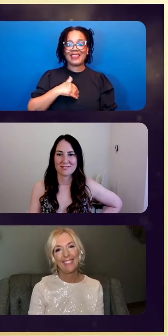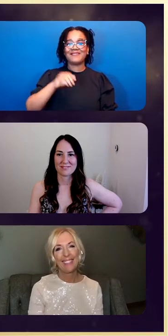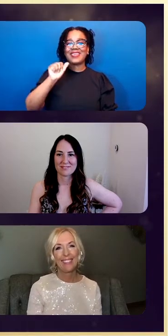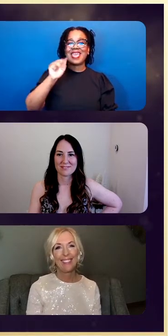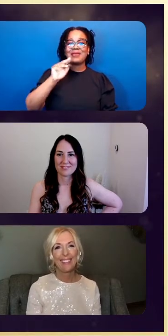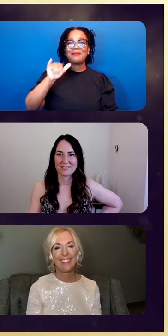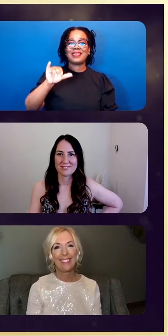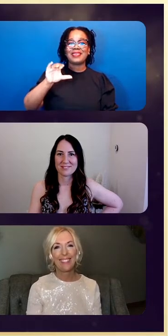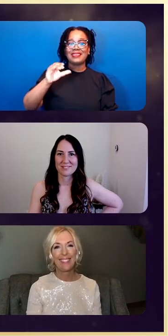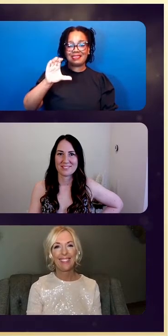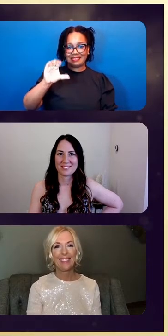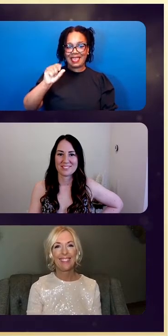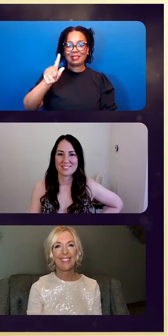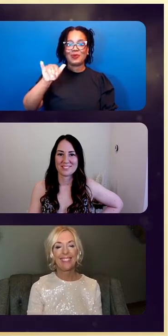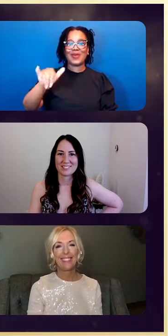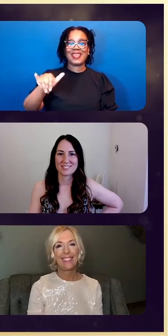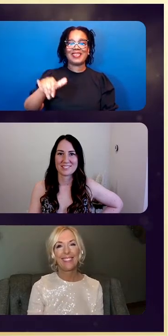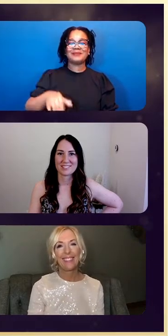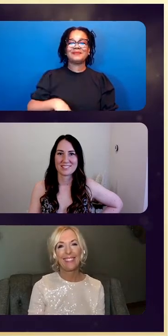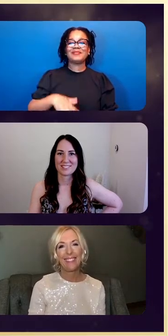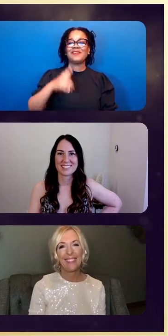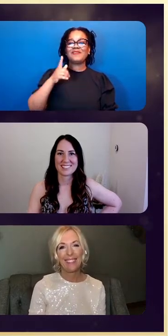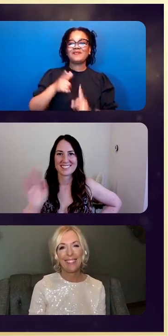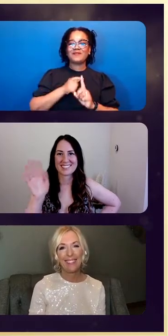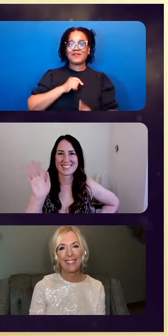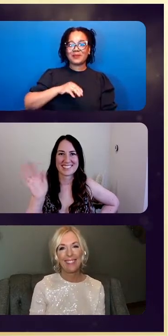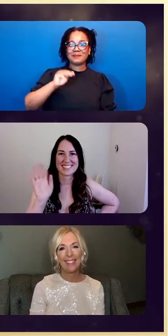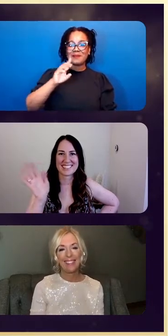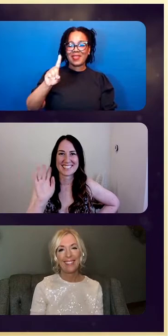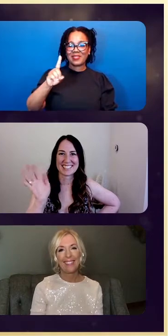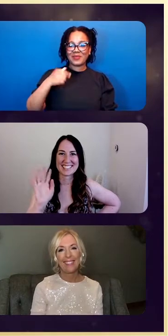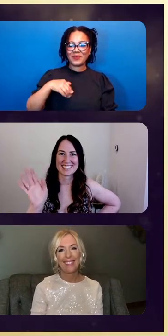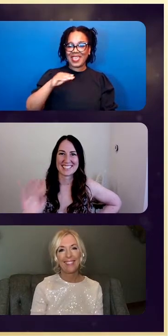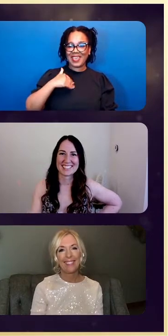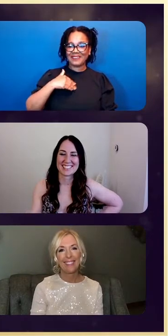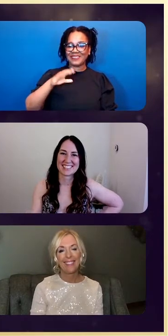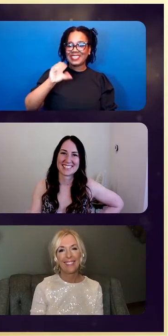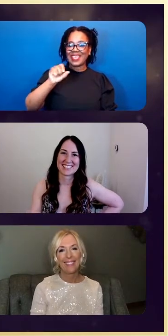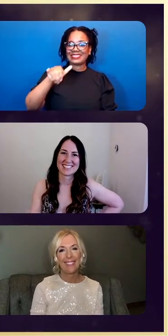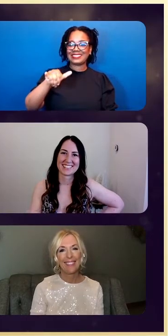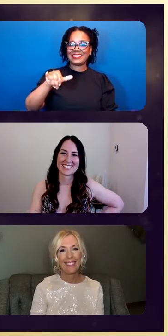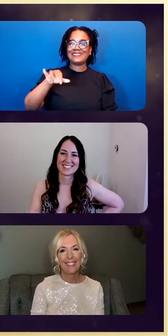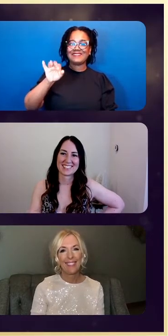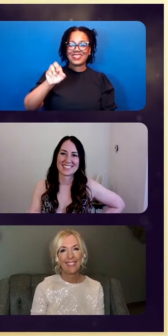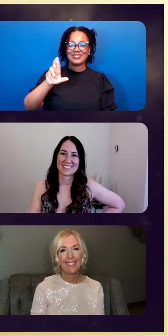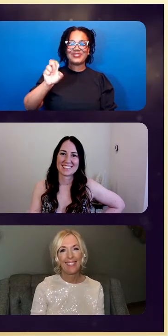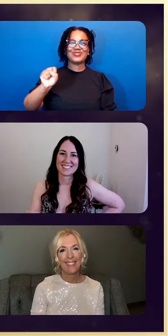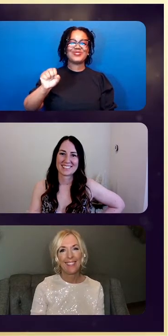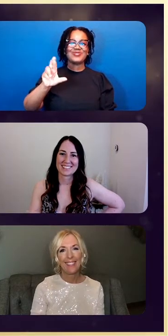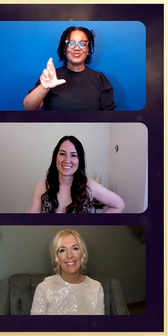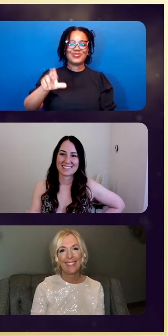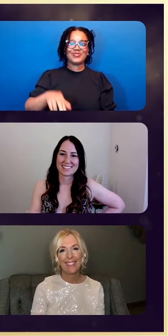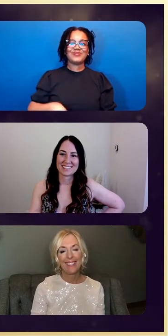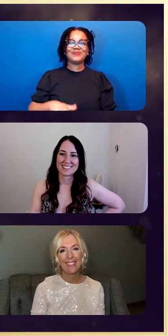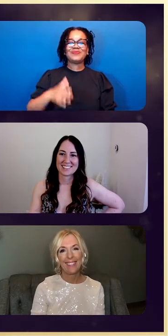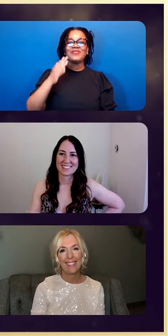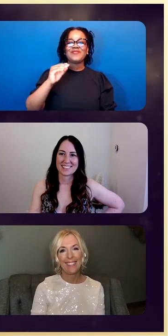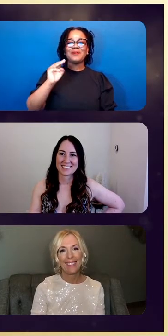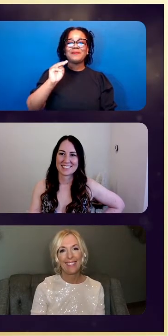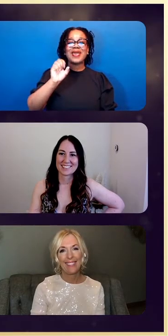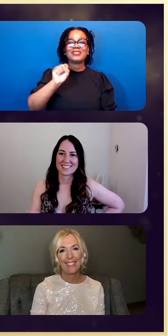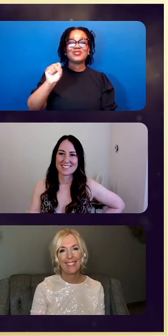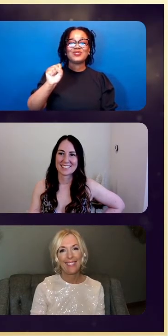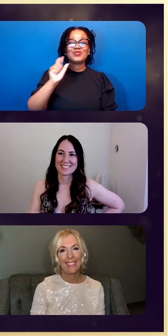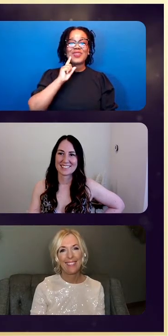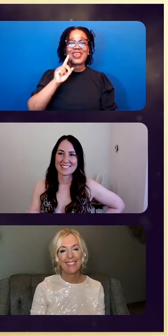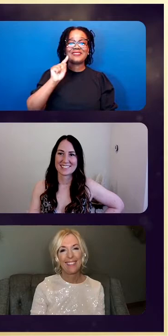State Education Association, we have Casey Kaiser. From the Massachusetts Teachers Association, we have Takara